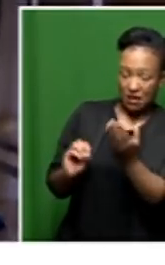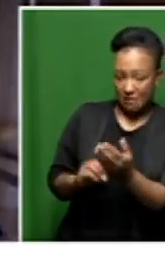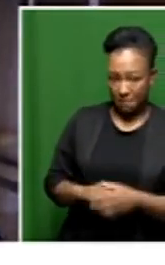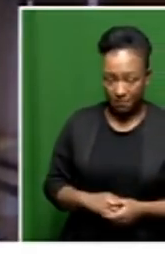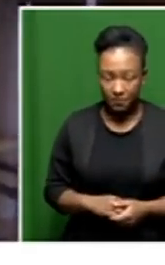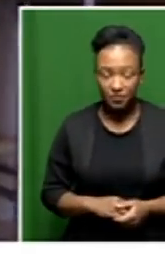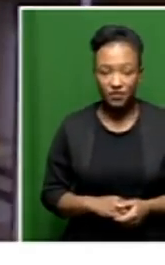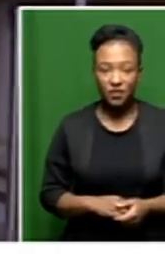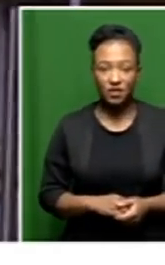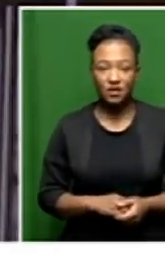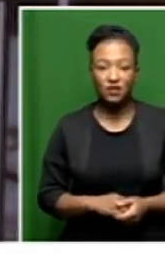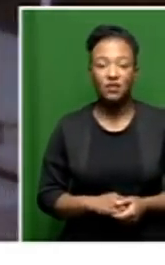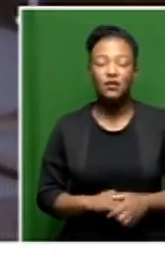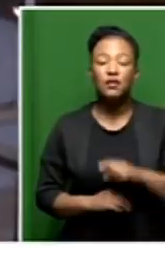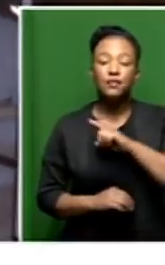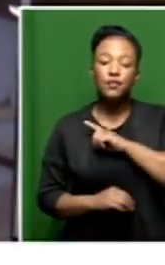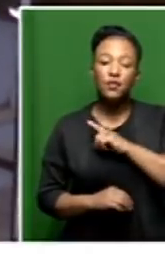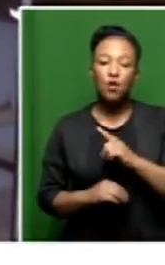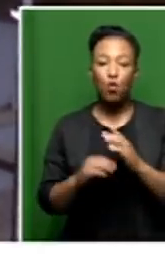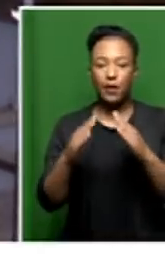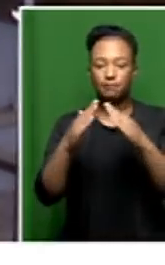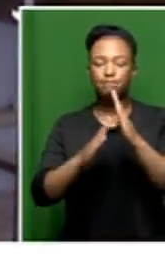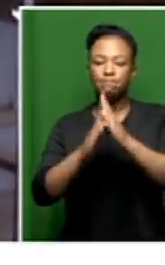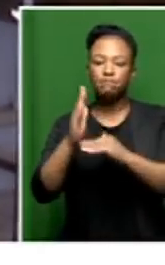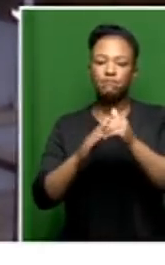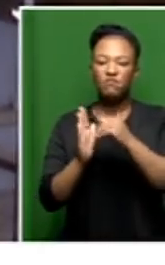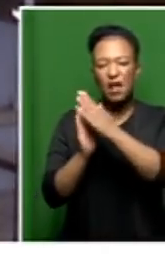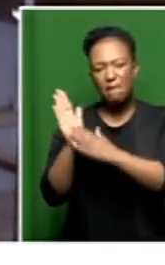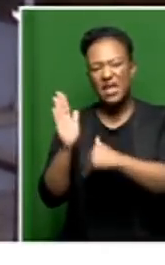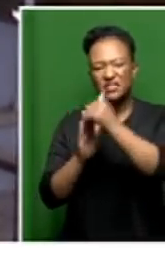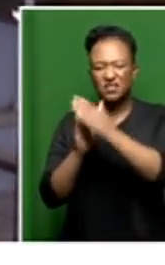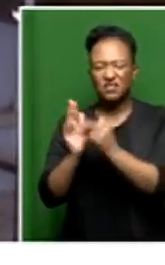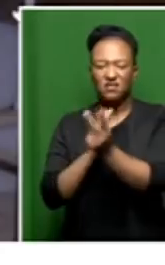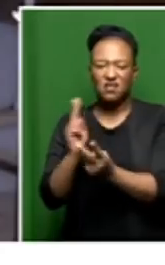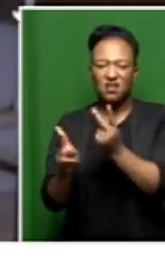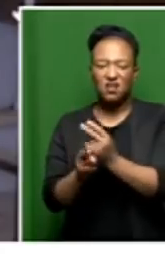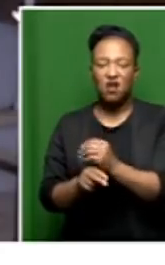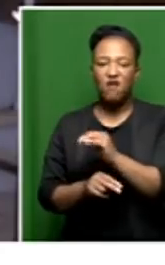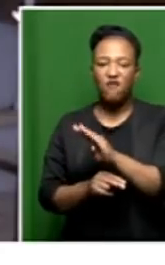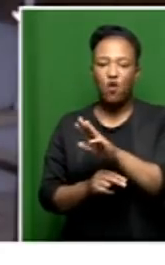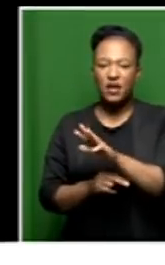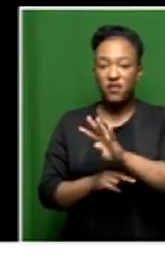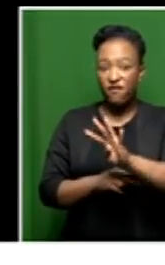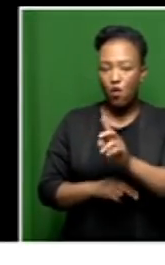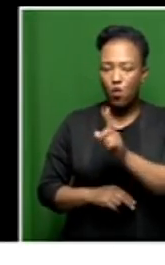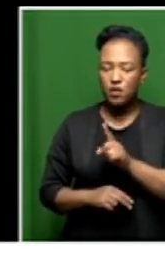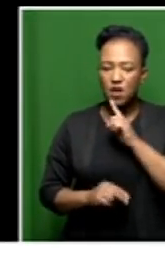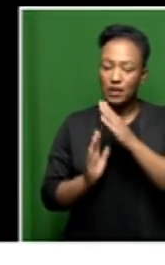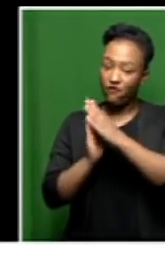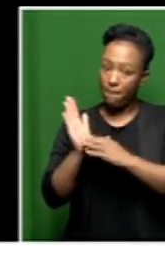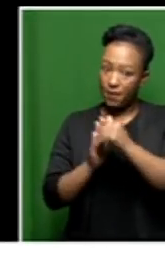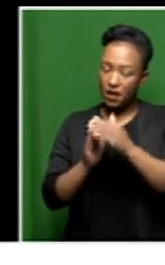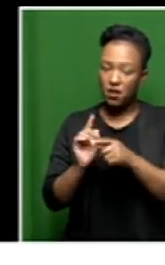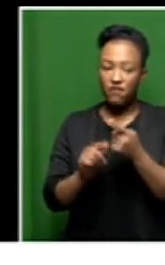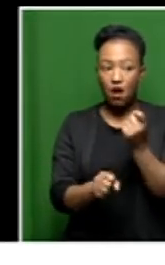The facilities kitchen is currently going through repainting for the amount of 494,000 rands. If us to